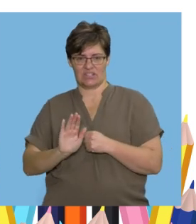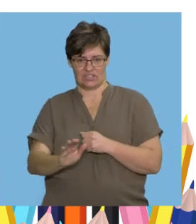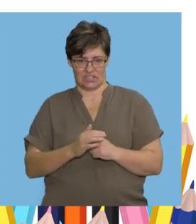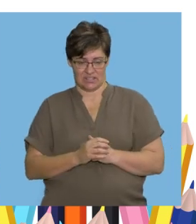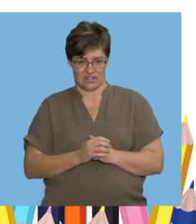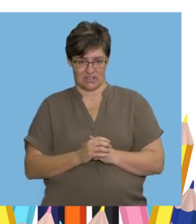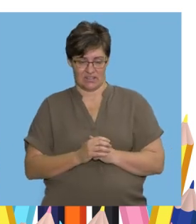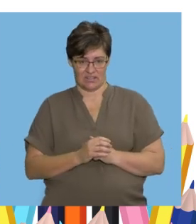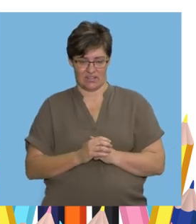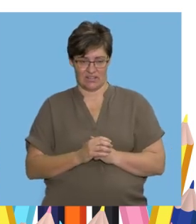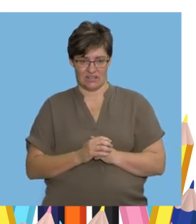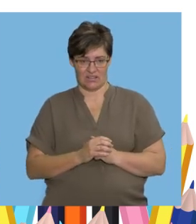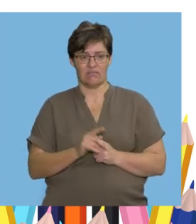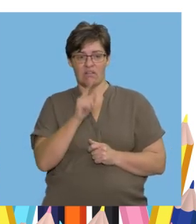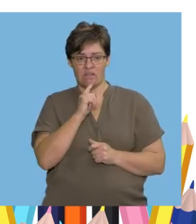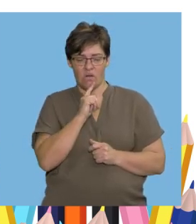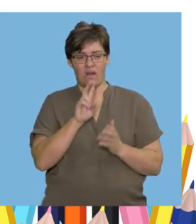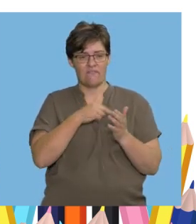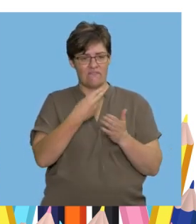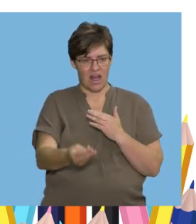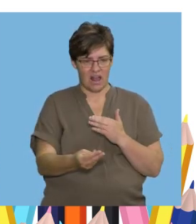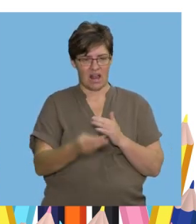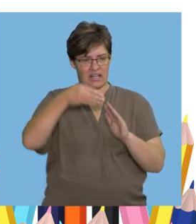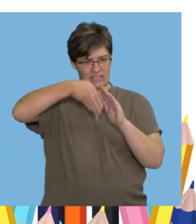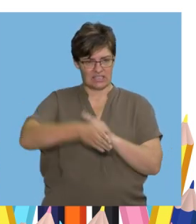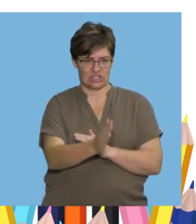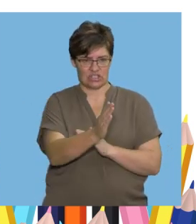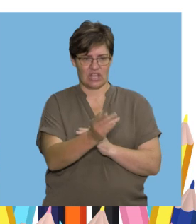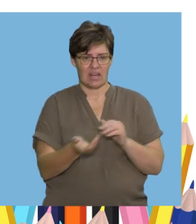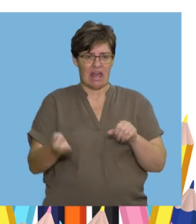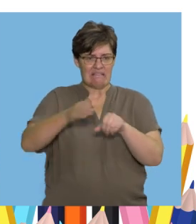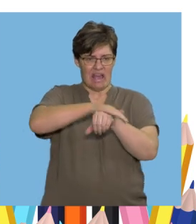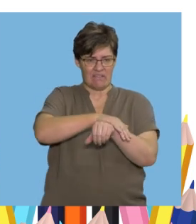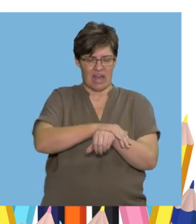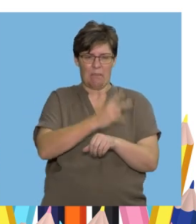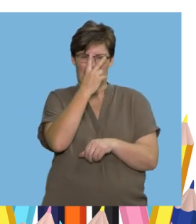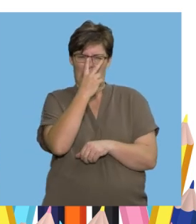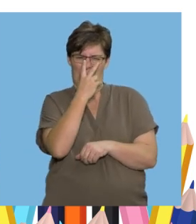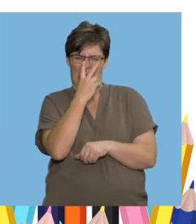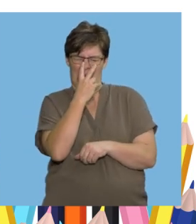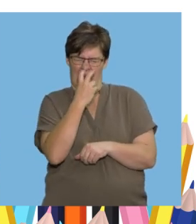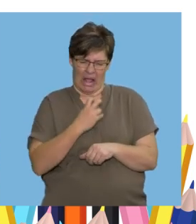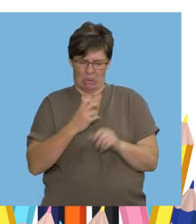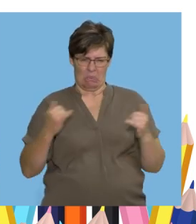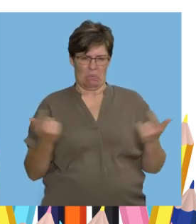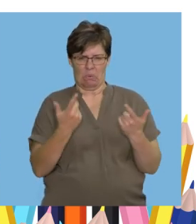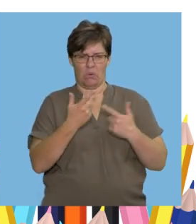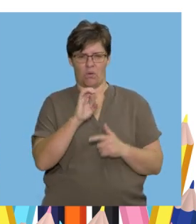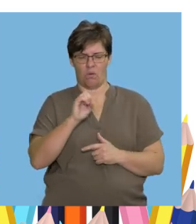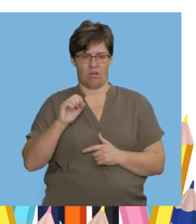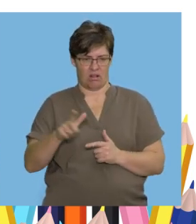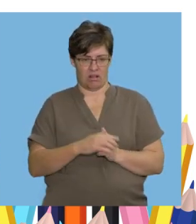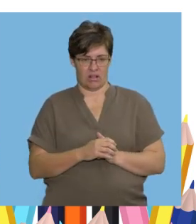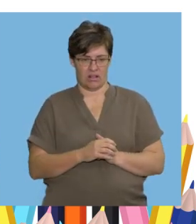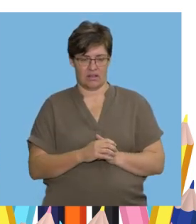and clutch Now listen He fell into a ditch And was covered in pitch black coal